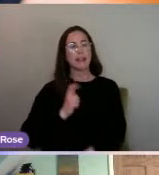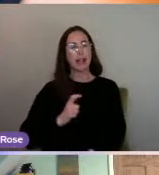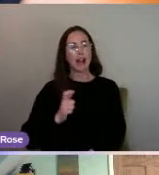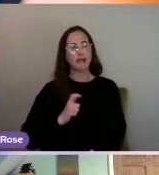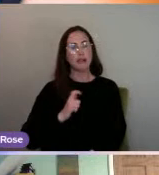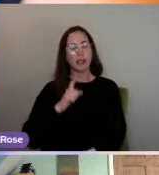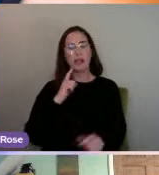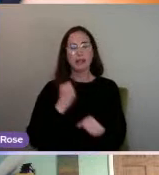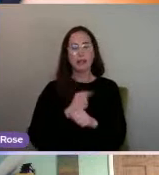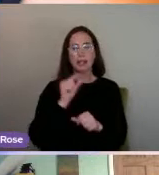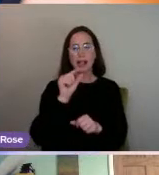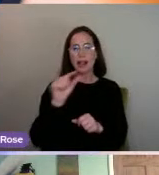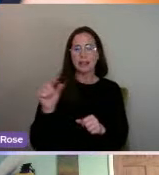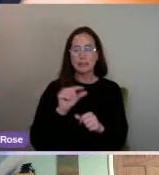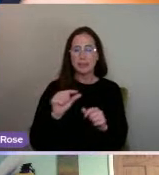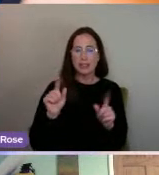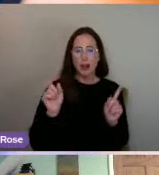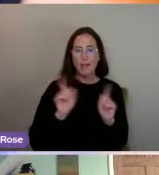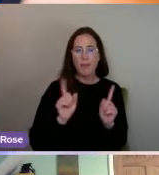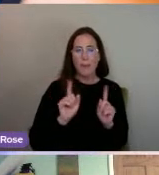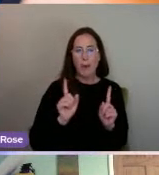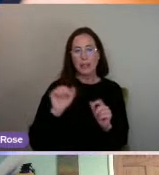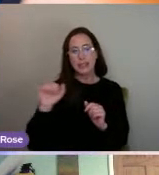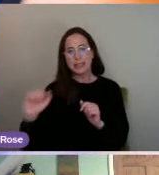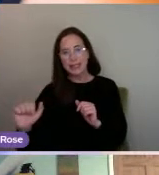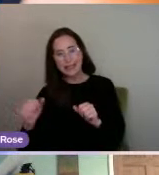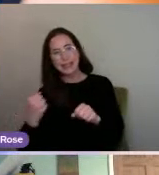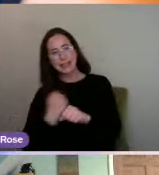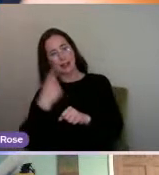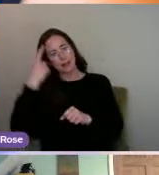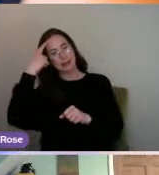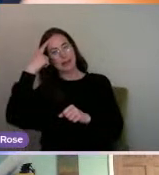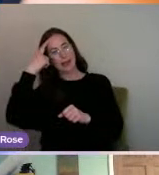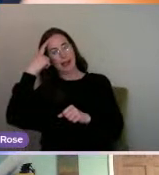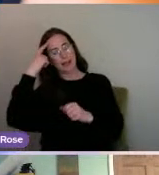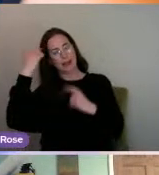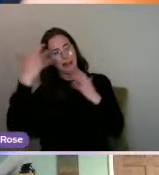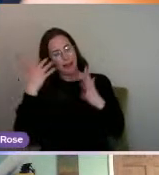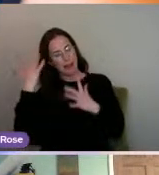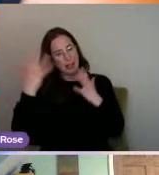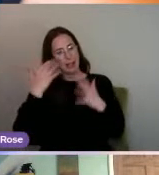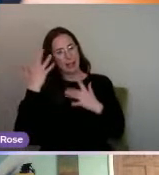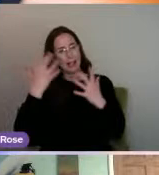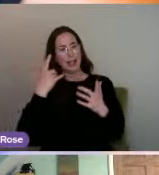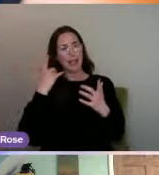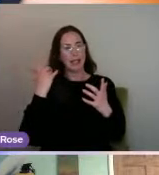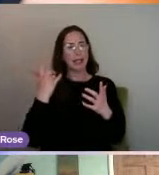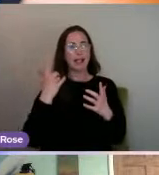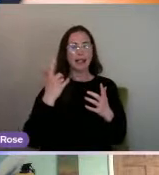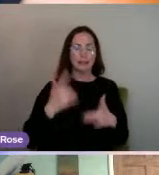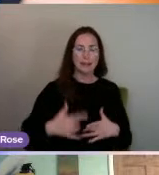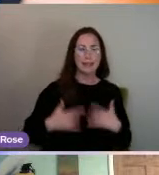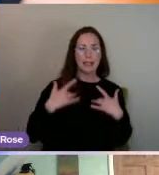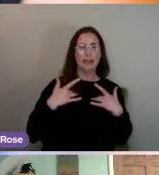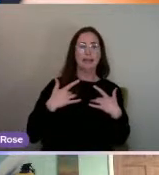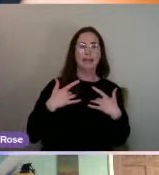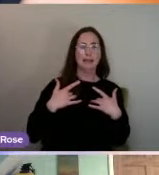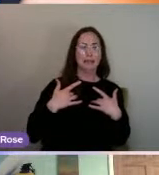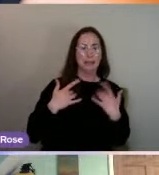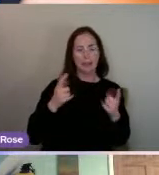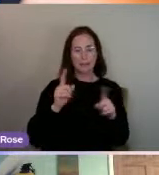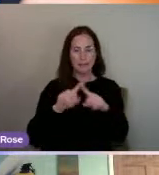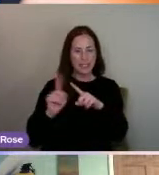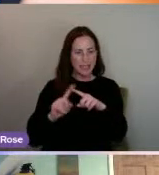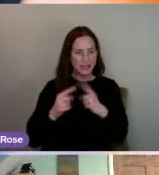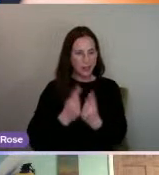little bit of what he does in his head, thinking and sensing and those